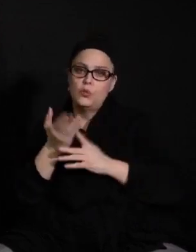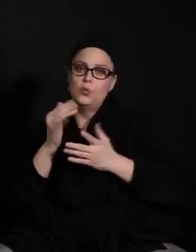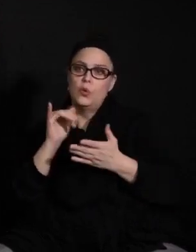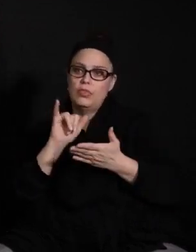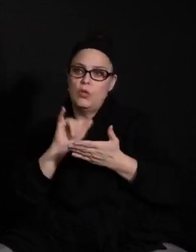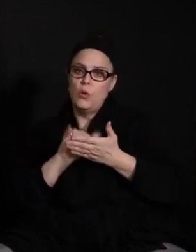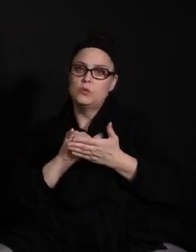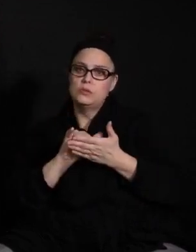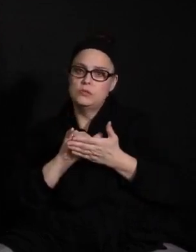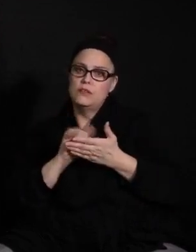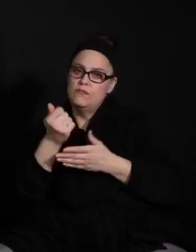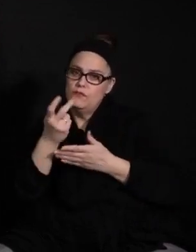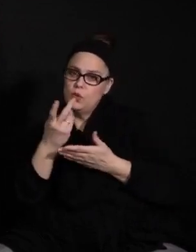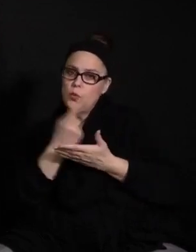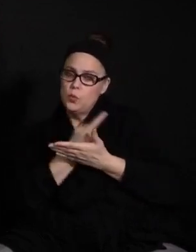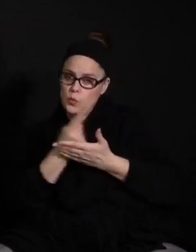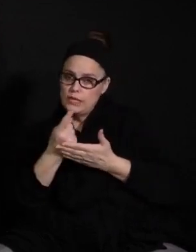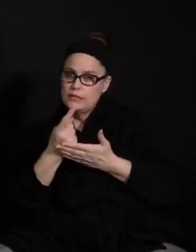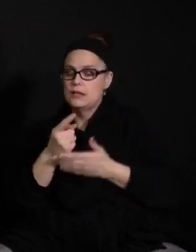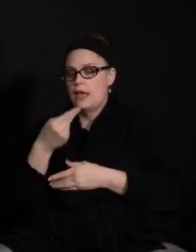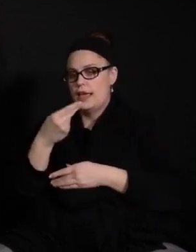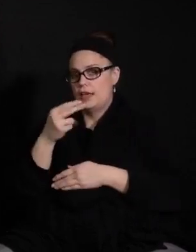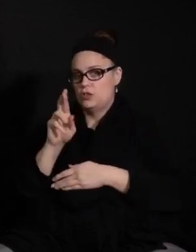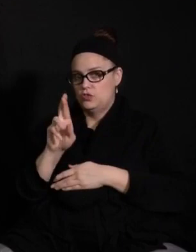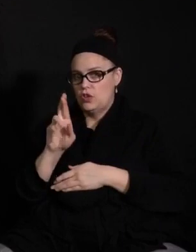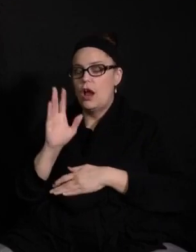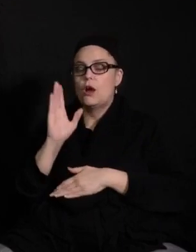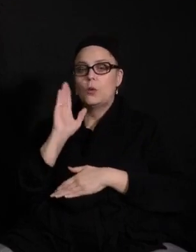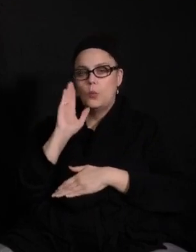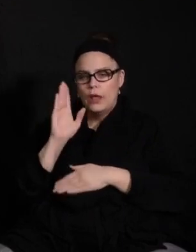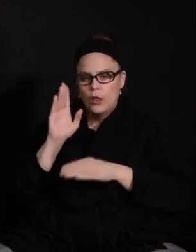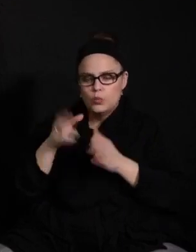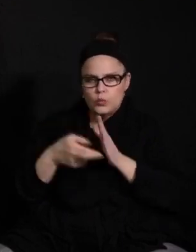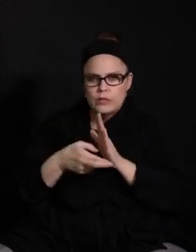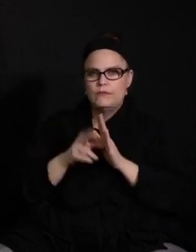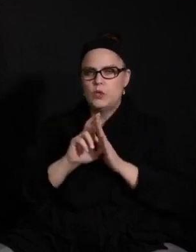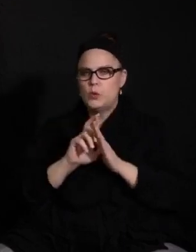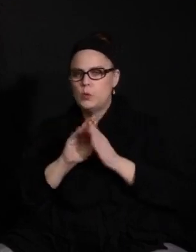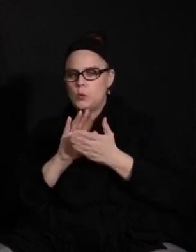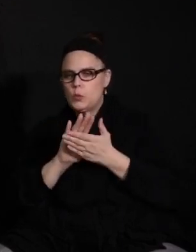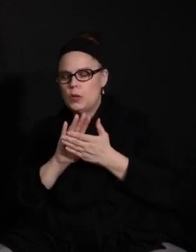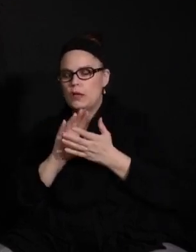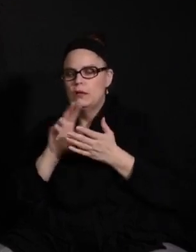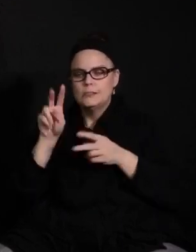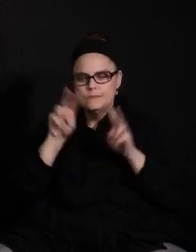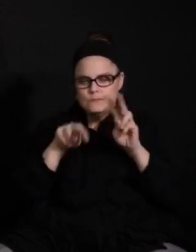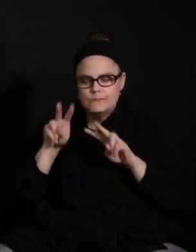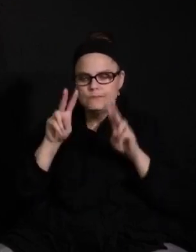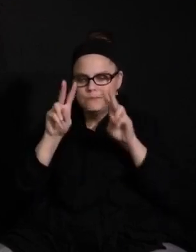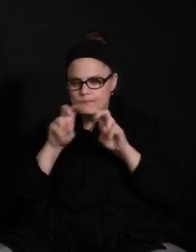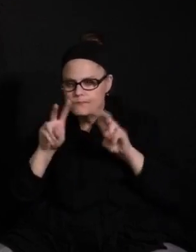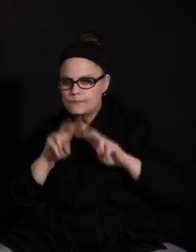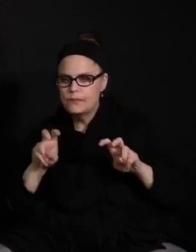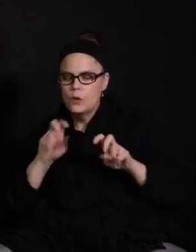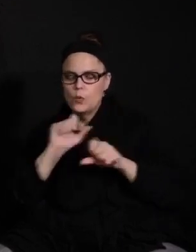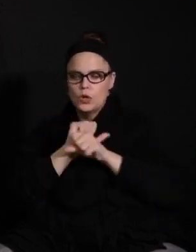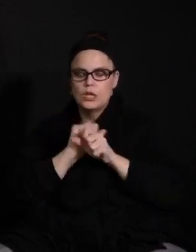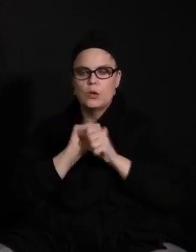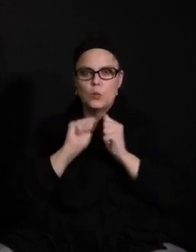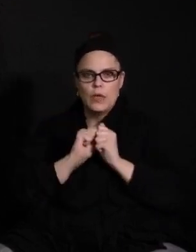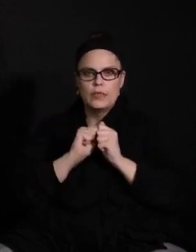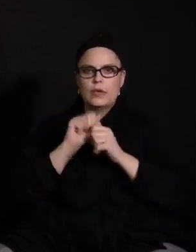next couple of weeks, human resources will be reviewing those, working with our principals in our buildings,